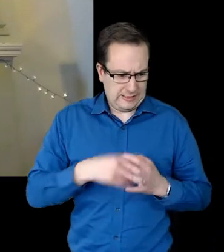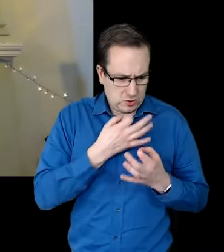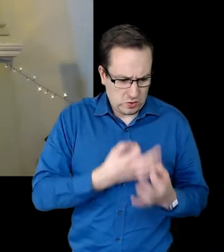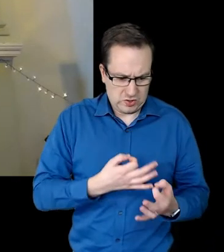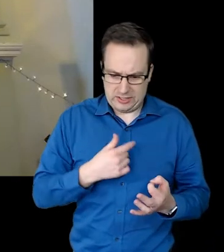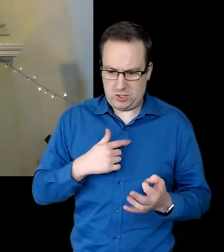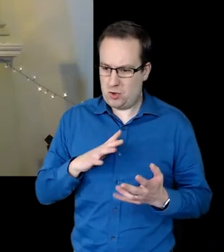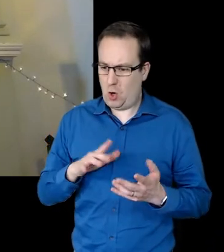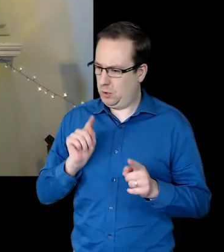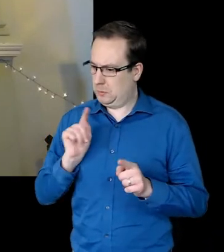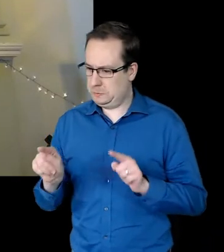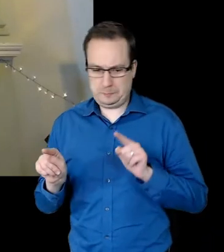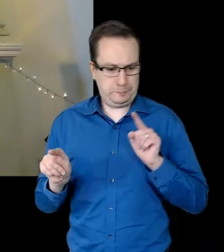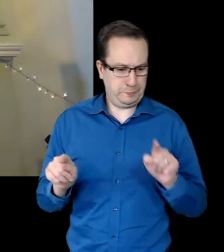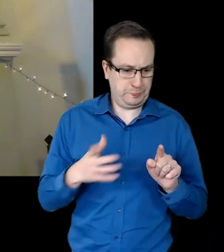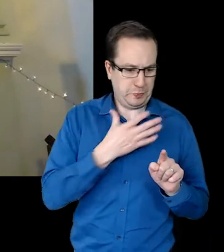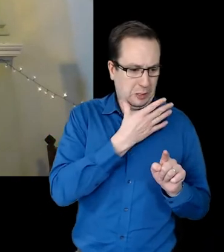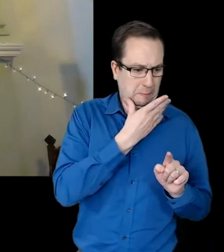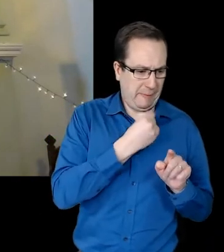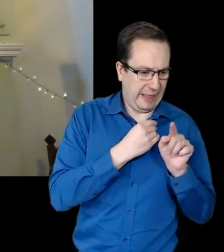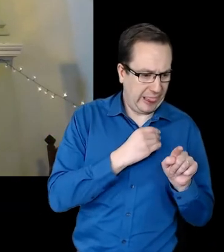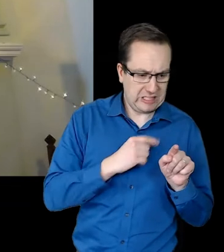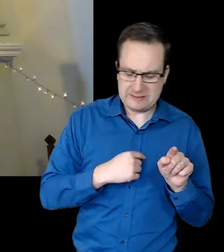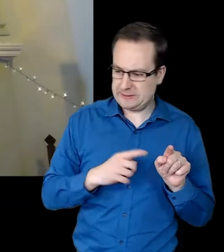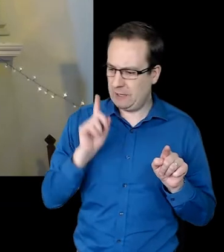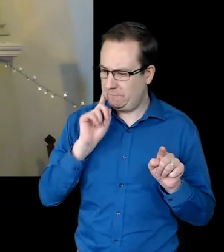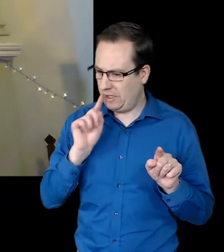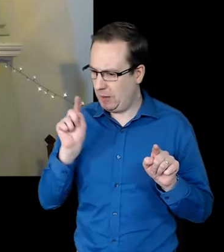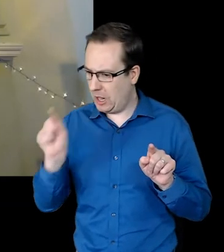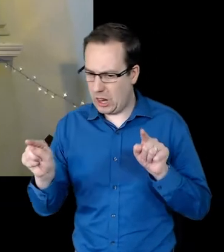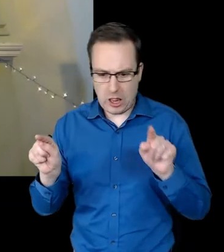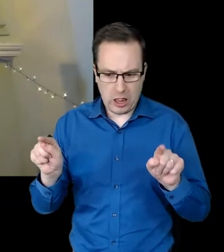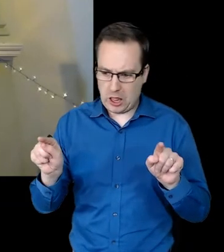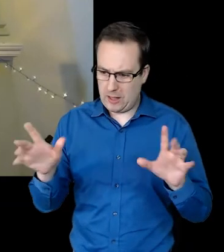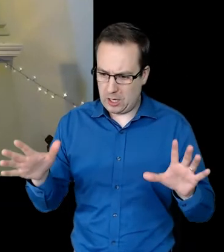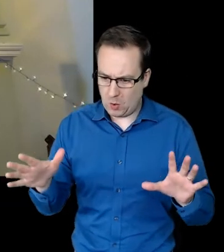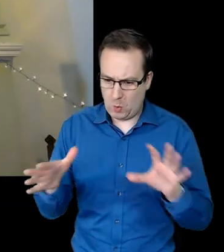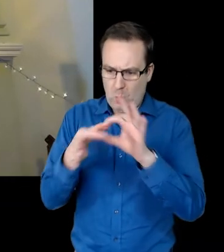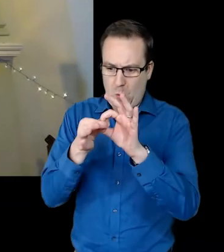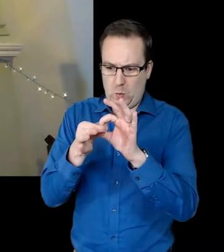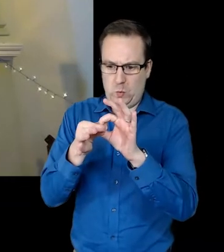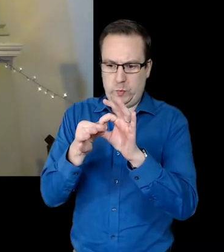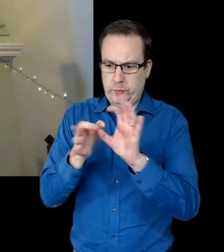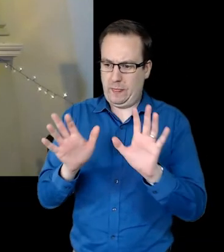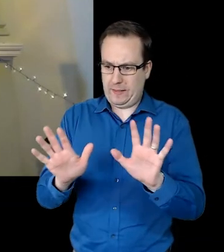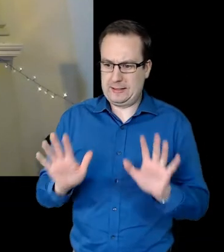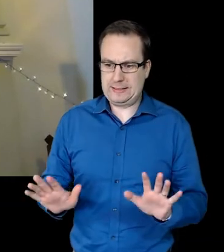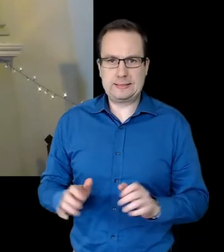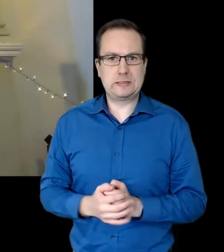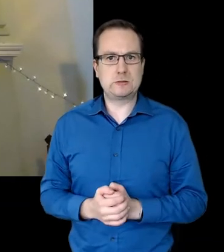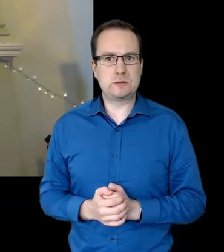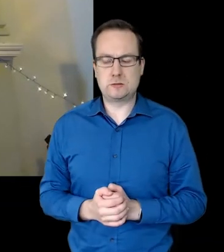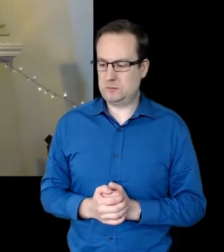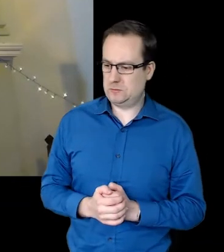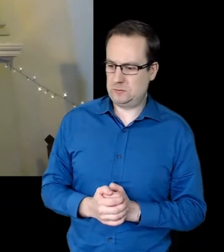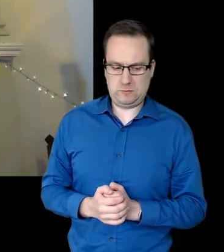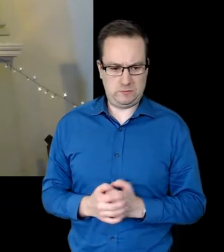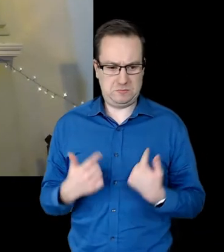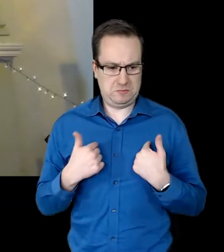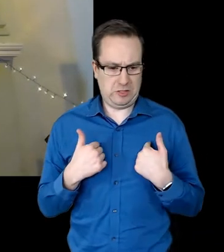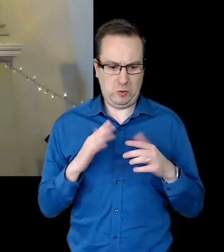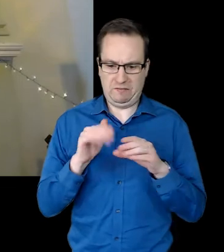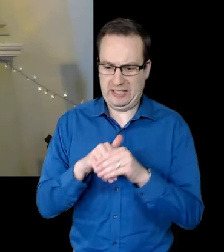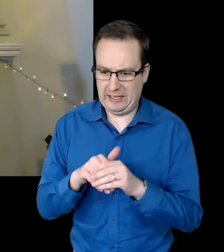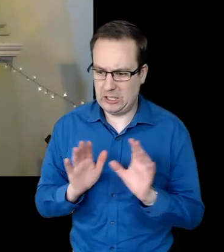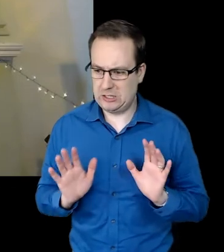female. Each attracted to and finding their deepest bond and companionship. With what's commonly called the opposite